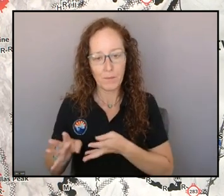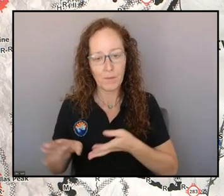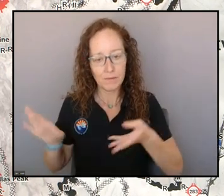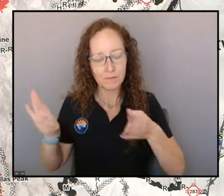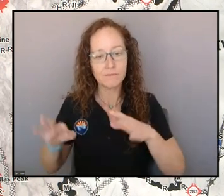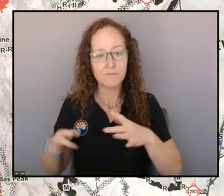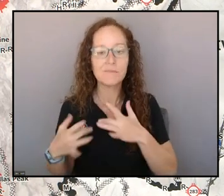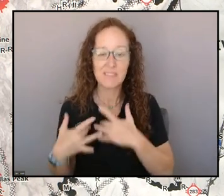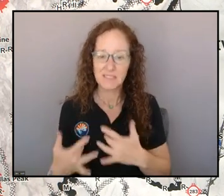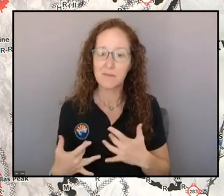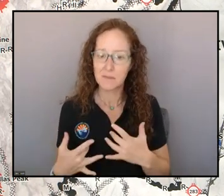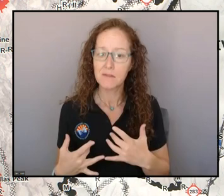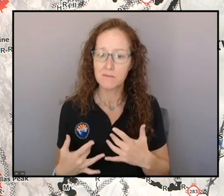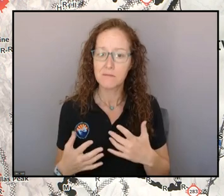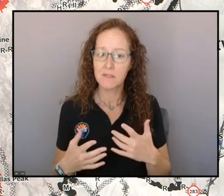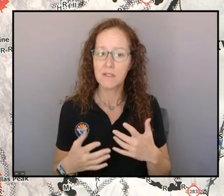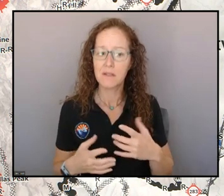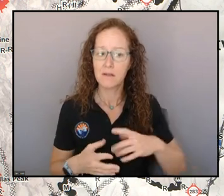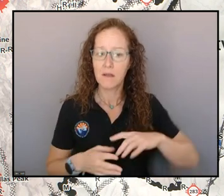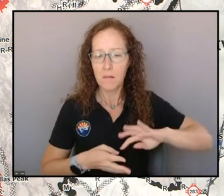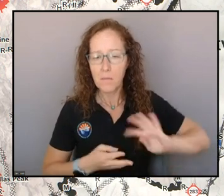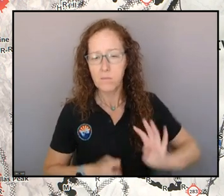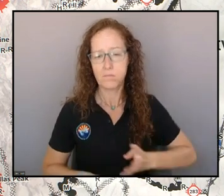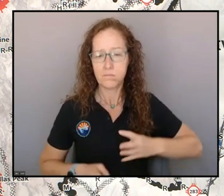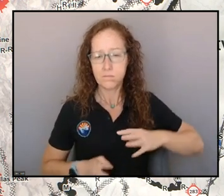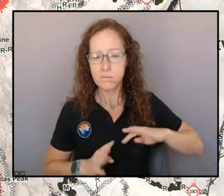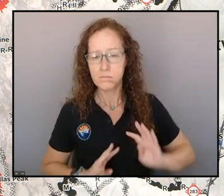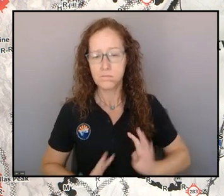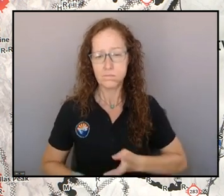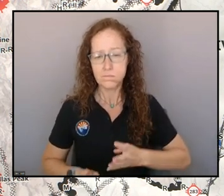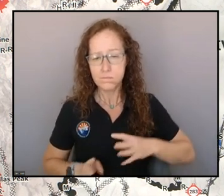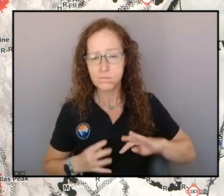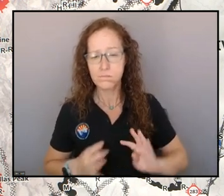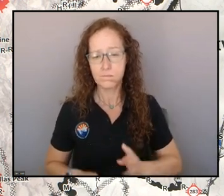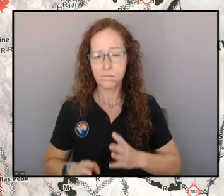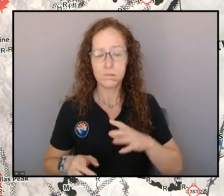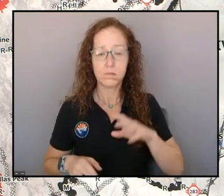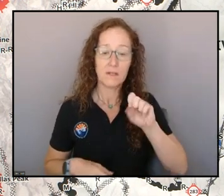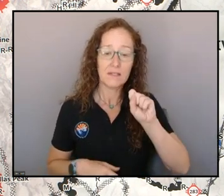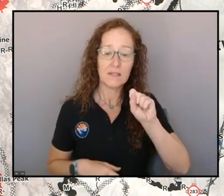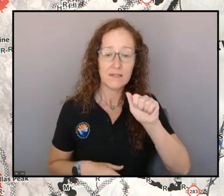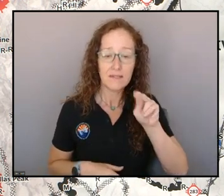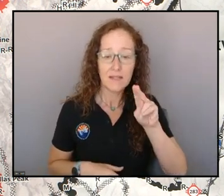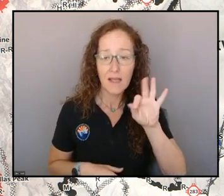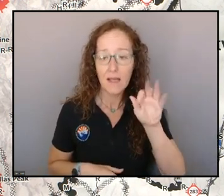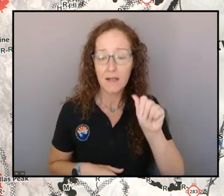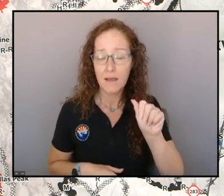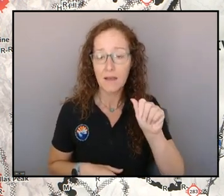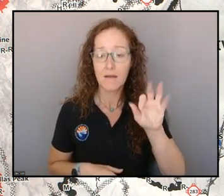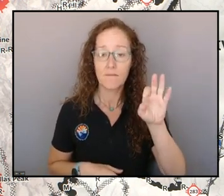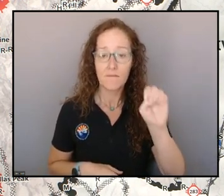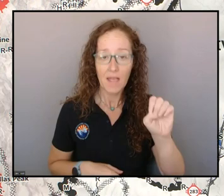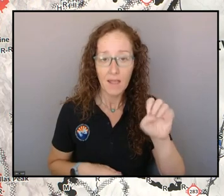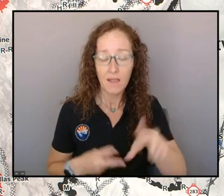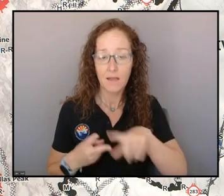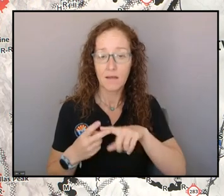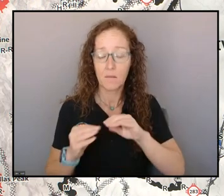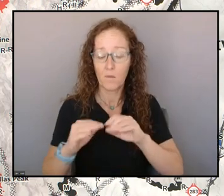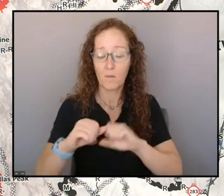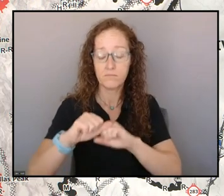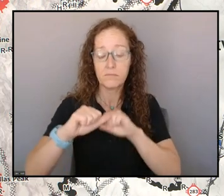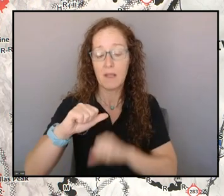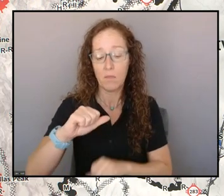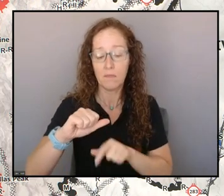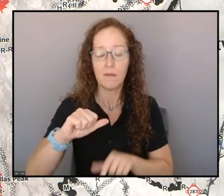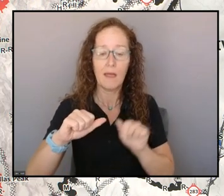those really intense gap winds down over in Santa Fe and a little bit further south down at Albuquerque.